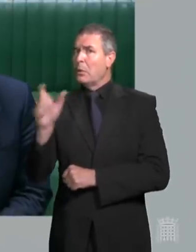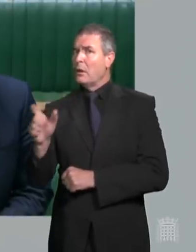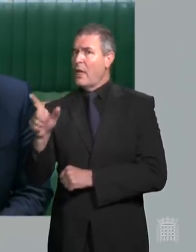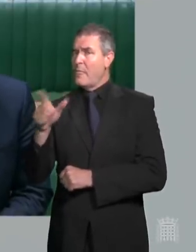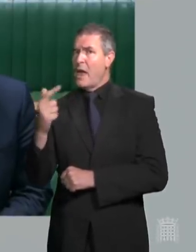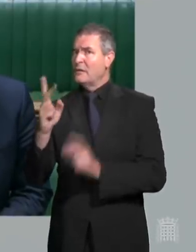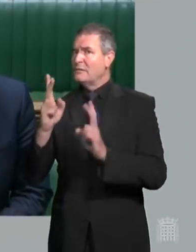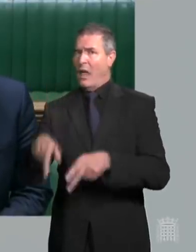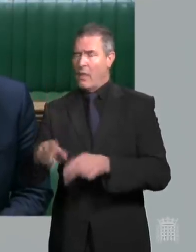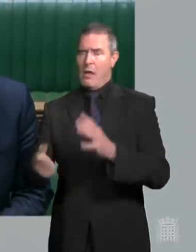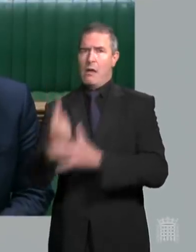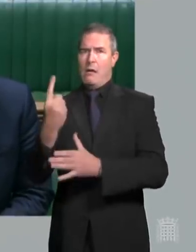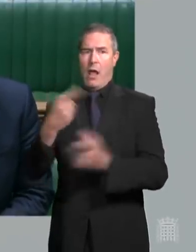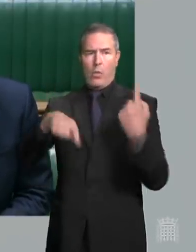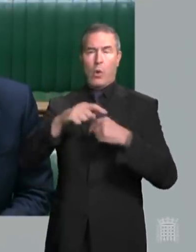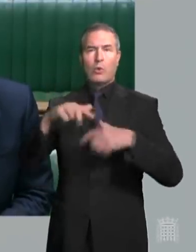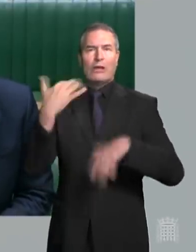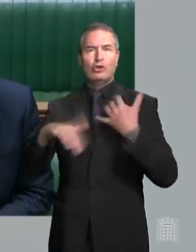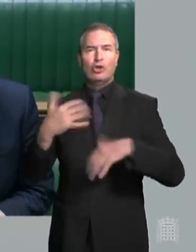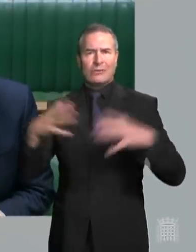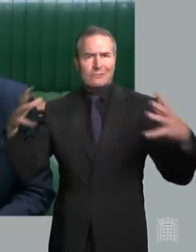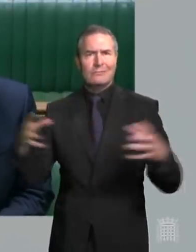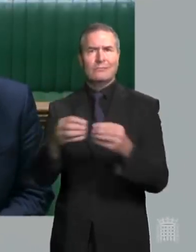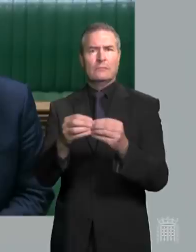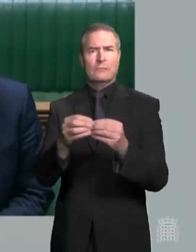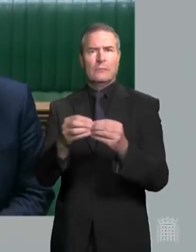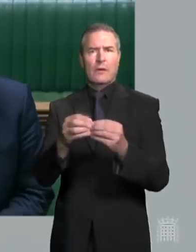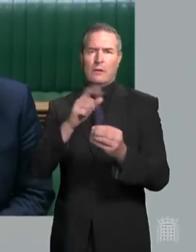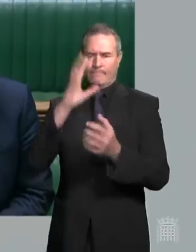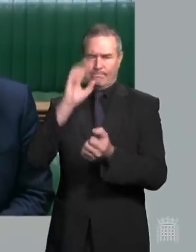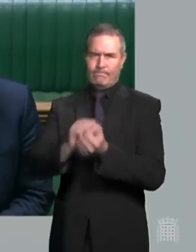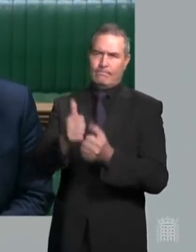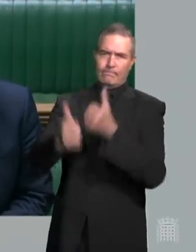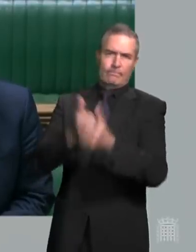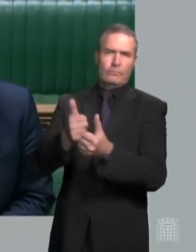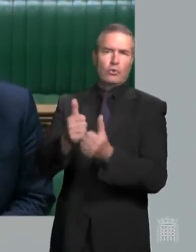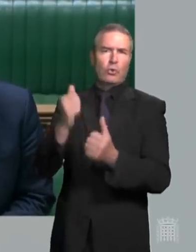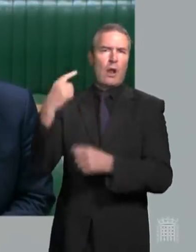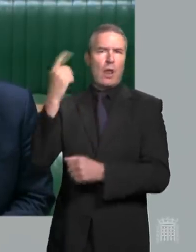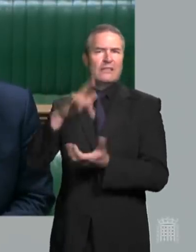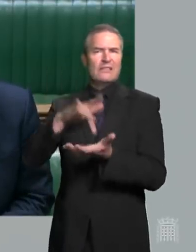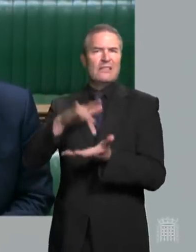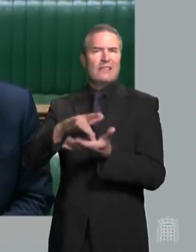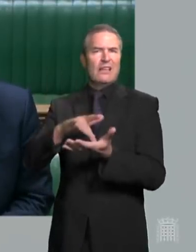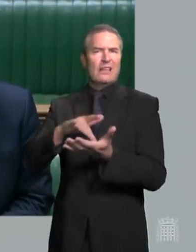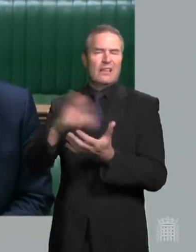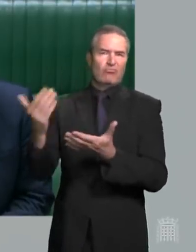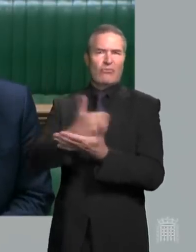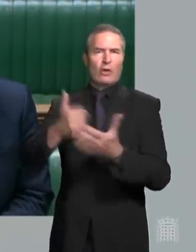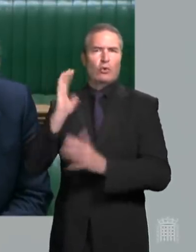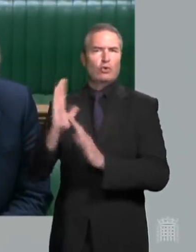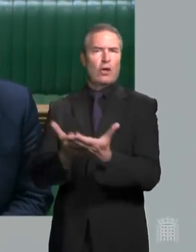lives and those who were injured and paid tribute to the City's emergency services for their heroic response.